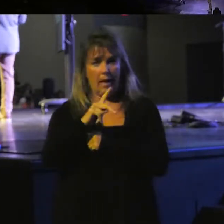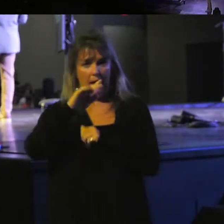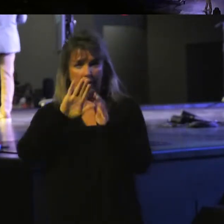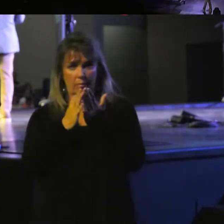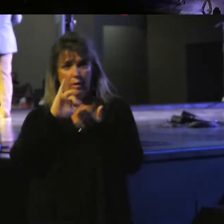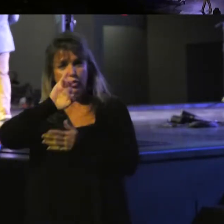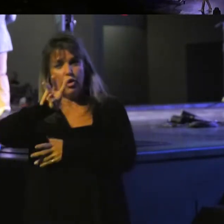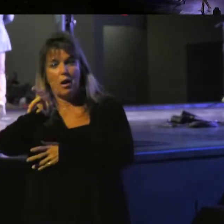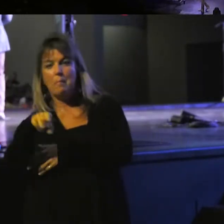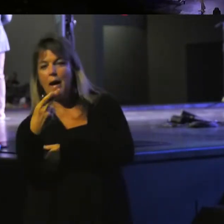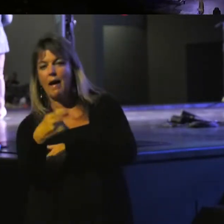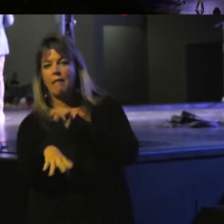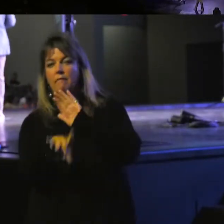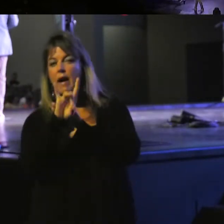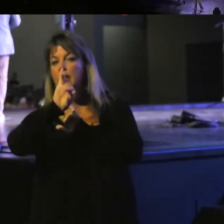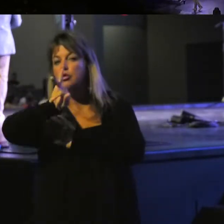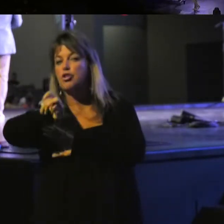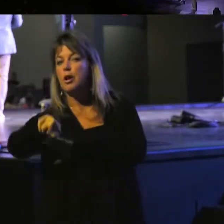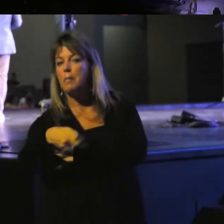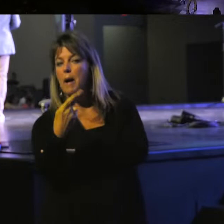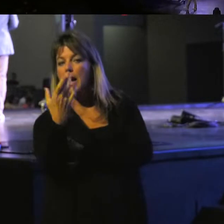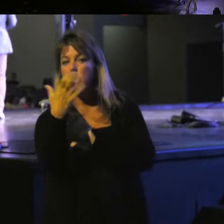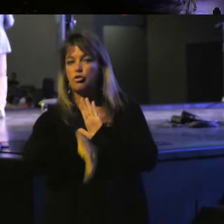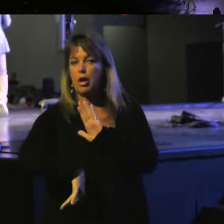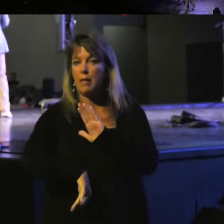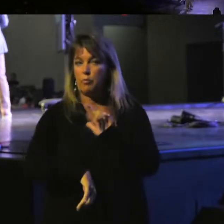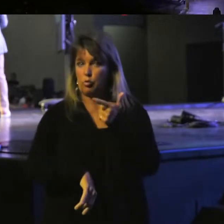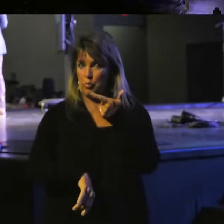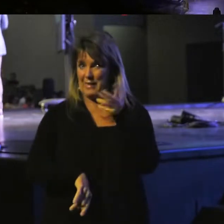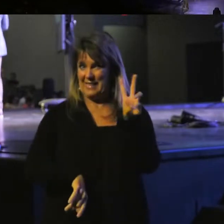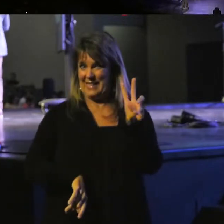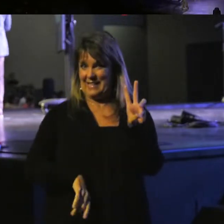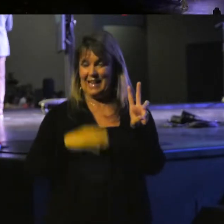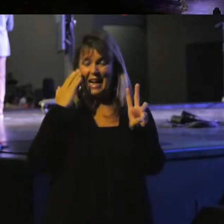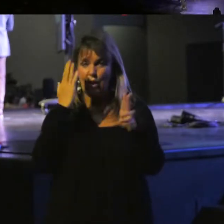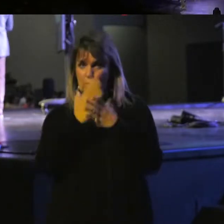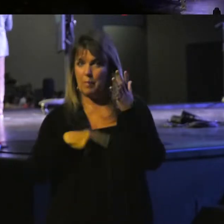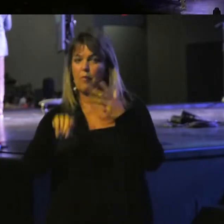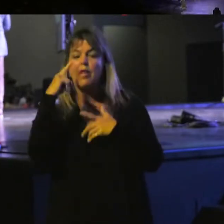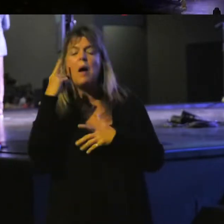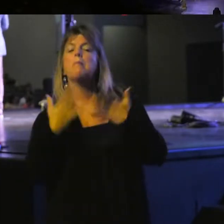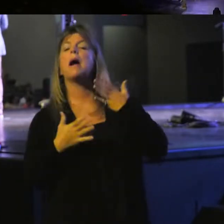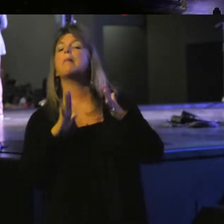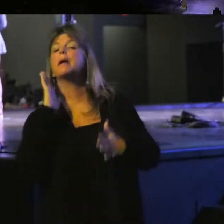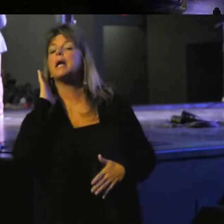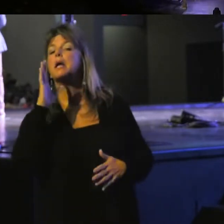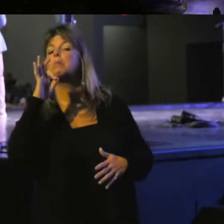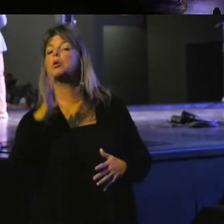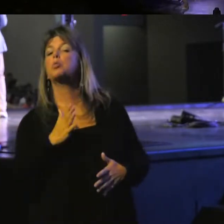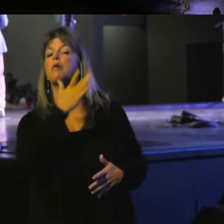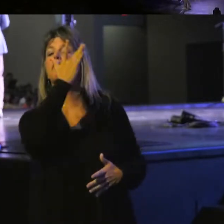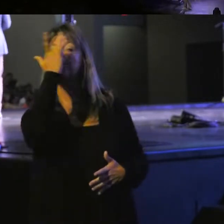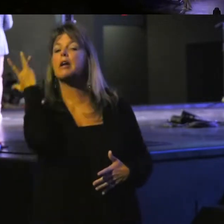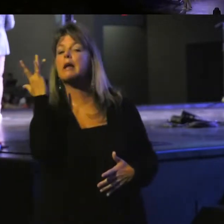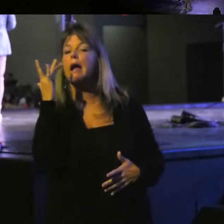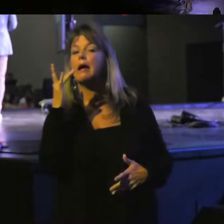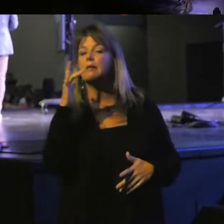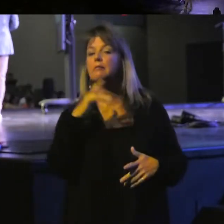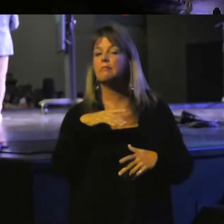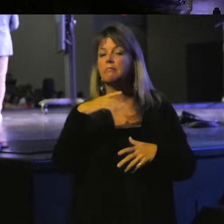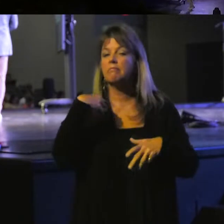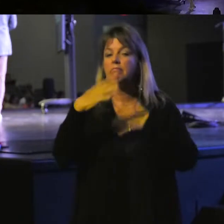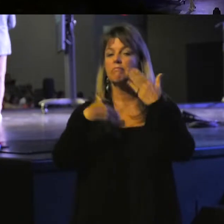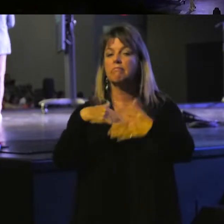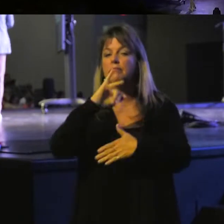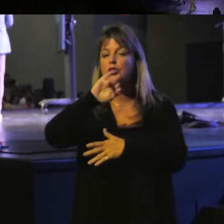of Jeremiah. want you to find Jeremiah chapter 26. I know some of you thought maybe he'll forget that he's in Jeremiah. We'll